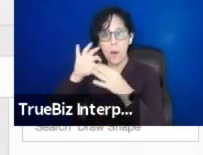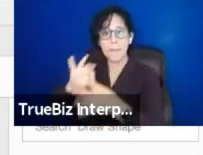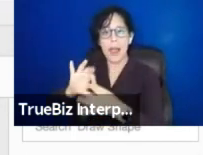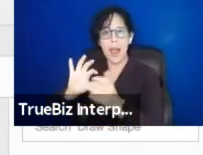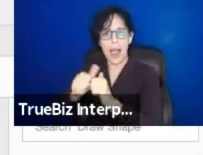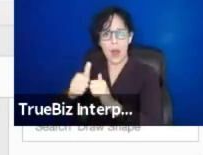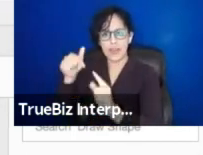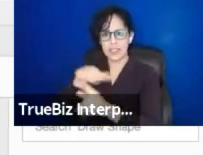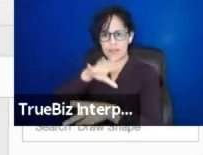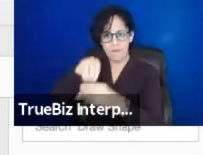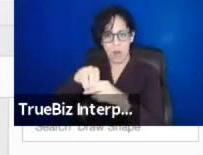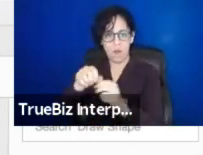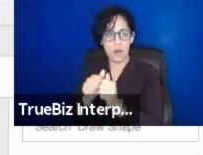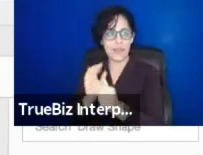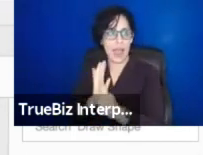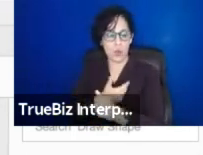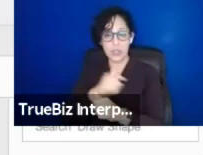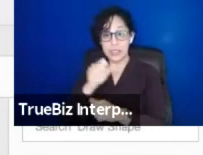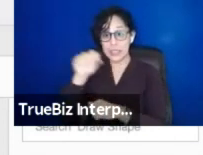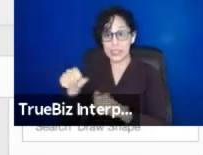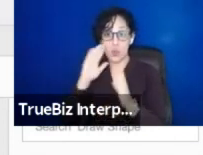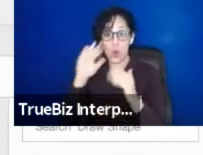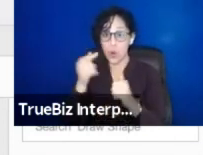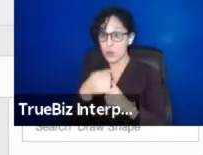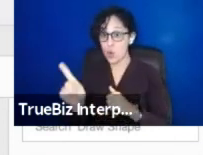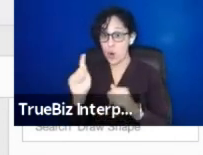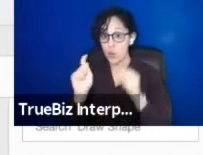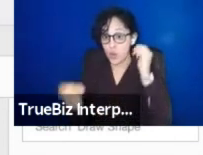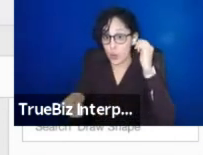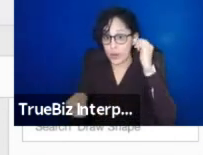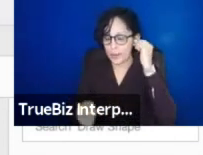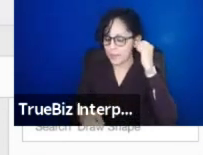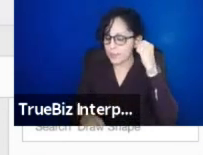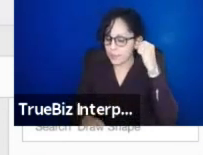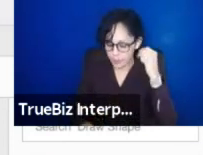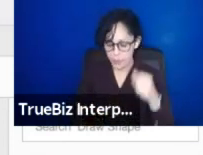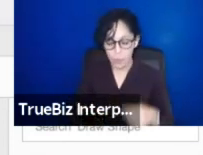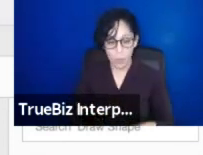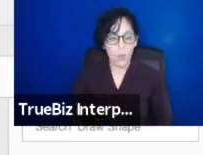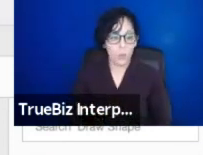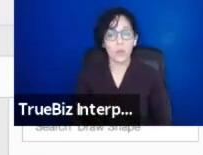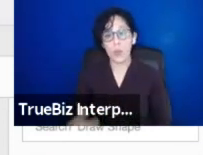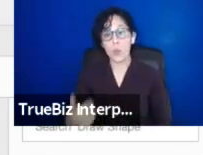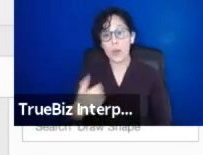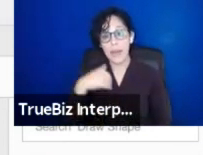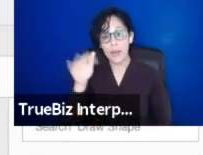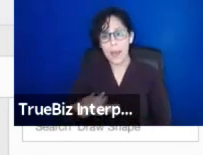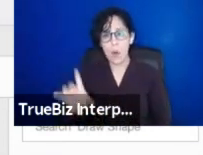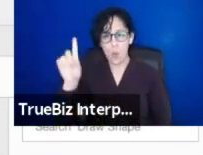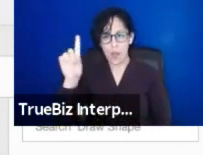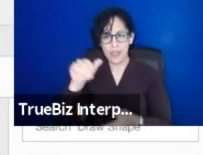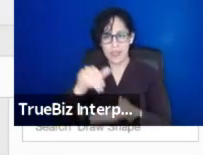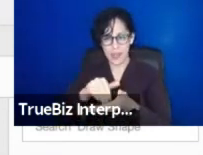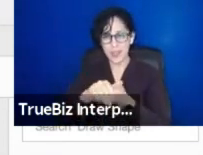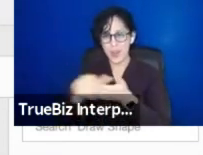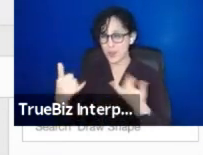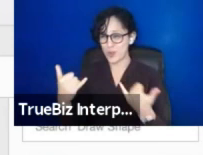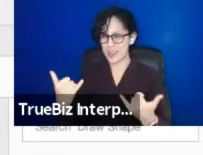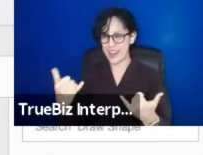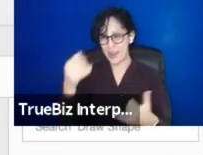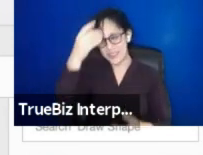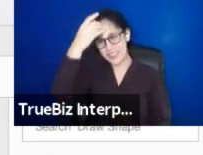season, and we hope you'll donate to the playwrights realm. And we still raise, I mean, we have about a thousand dollars now that is